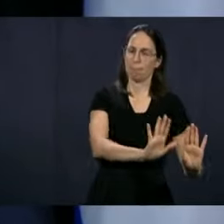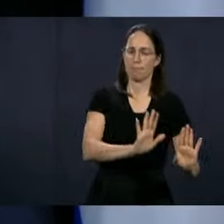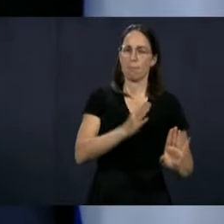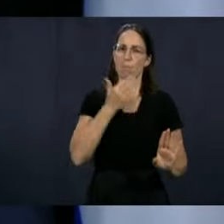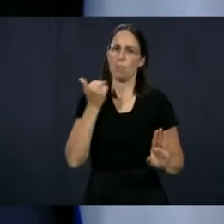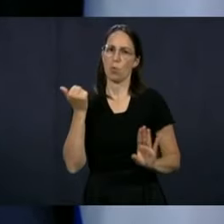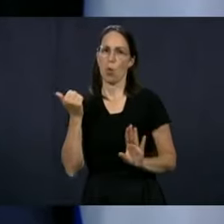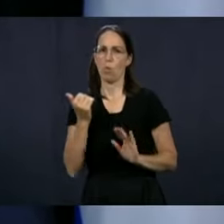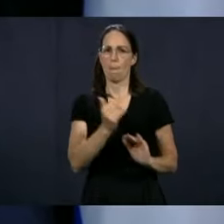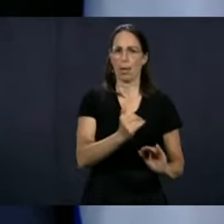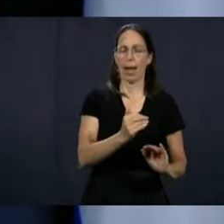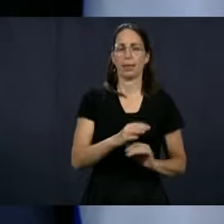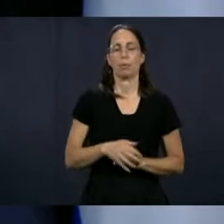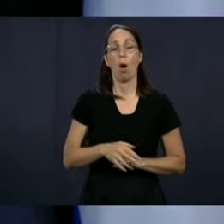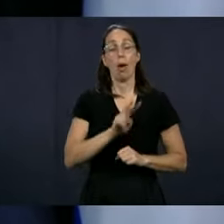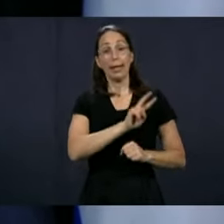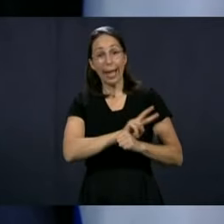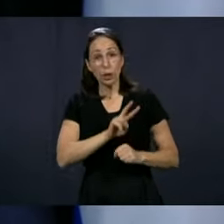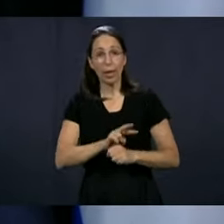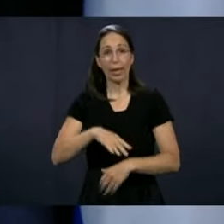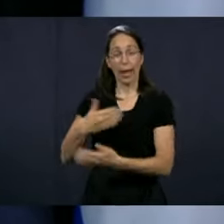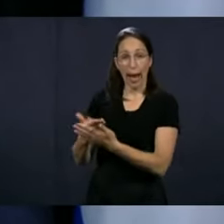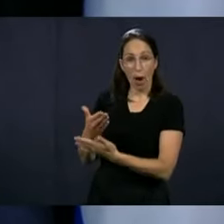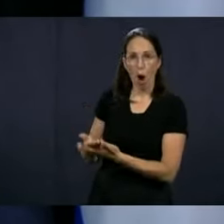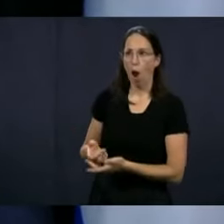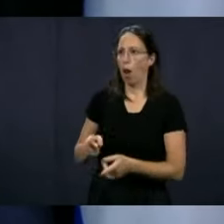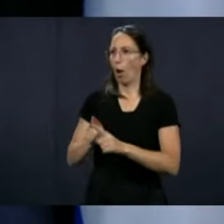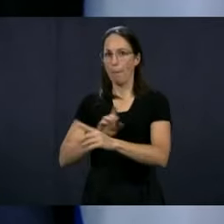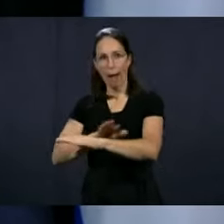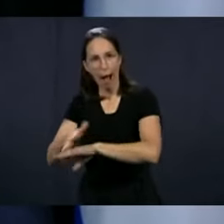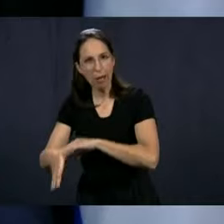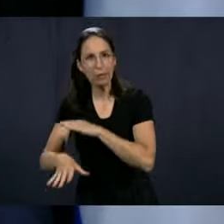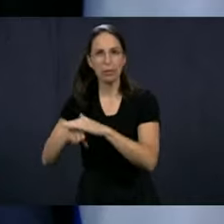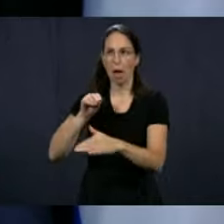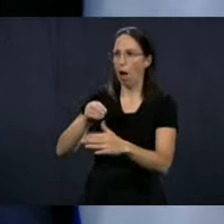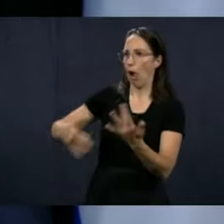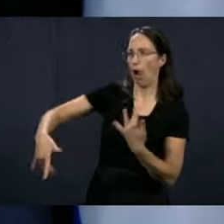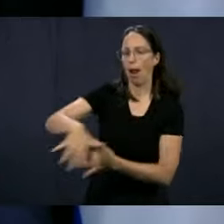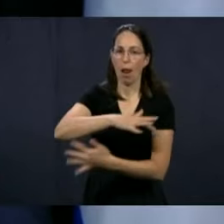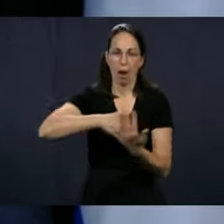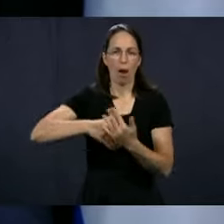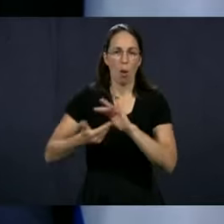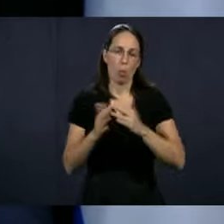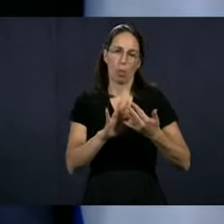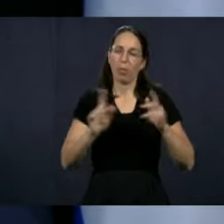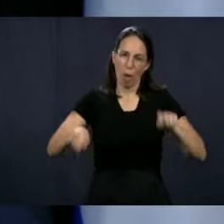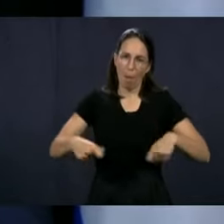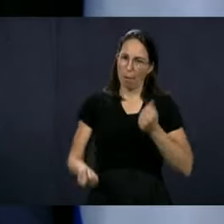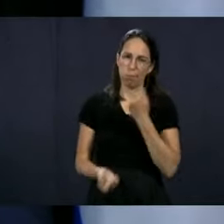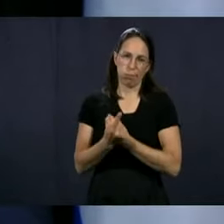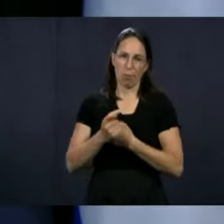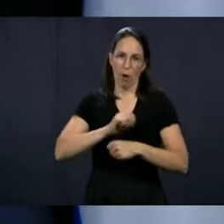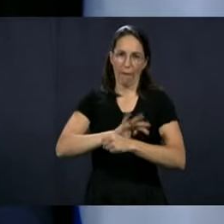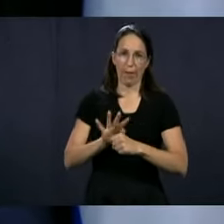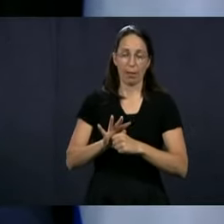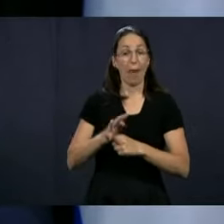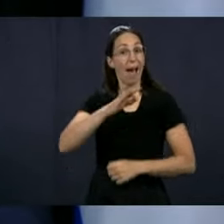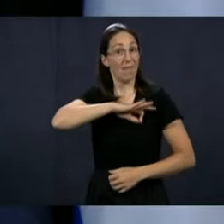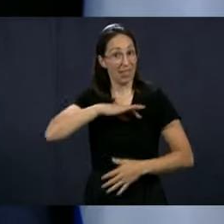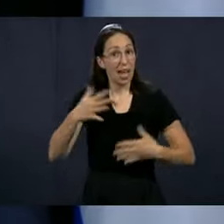having daycare and the school being open on the community that there could be cases. The advantage that we had